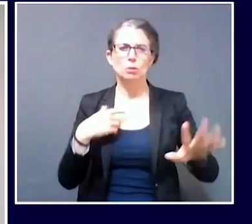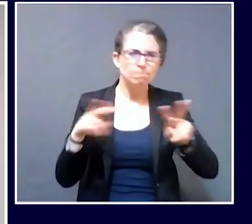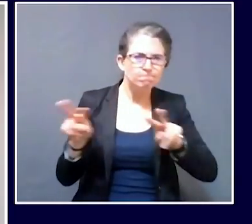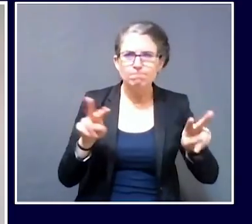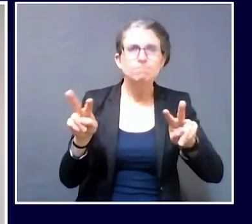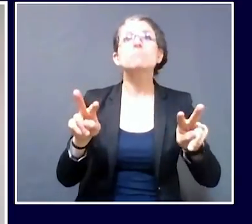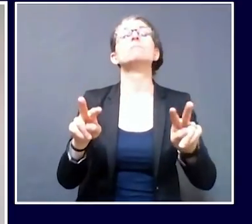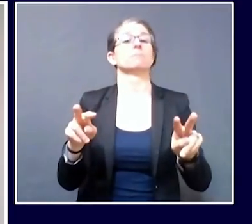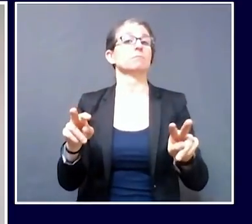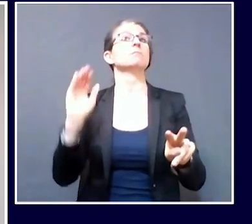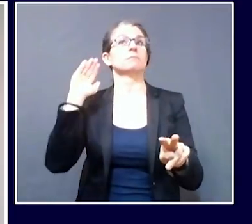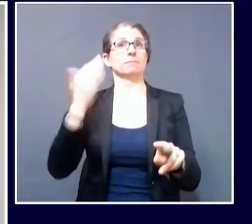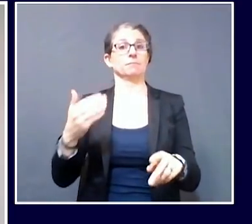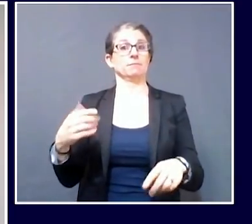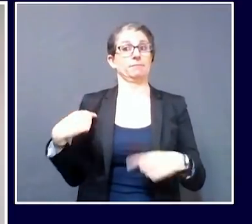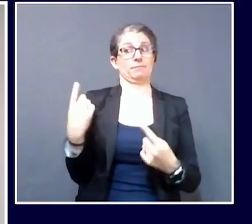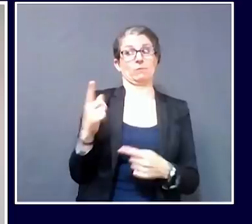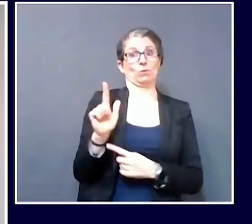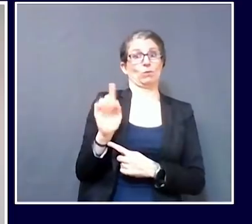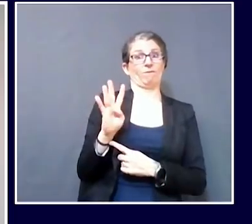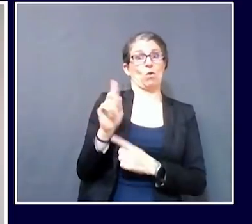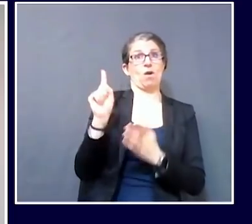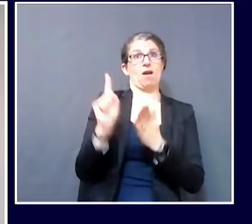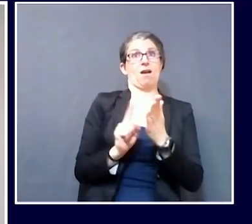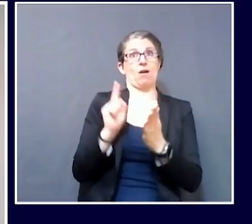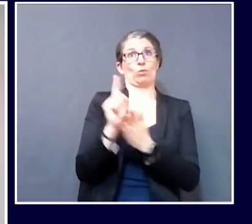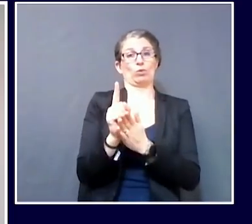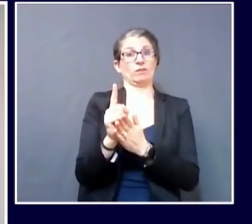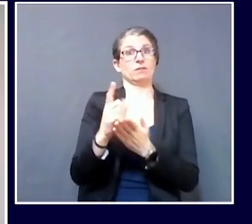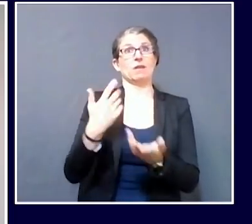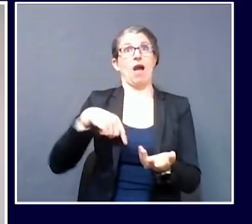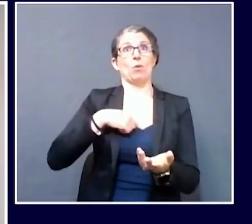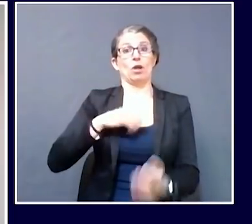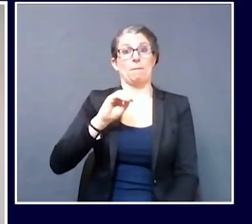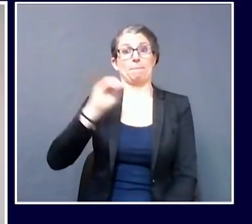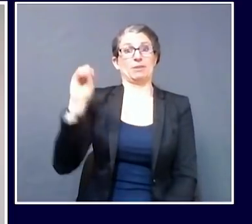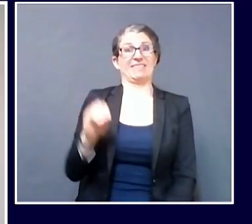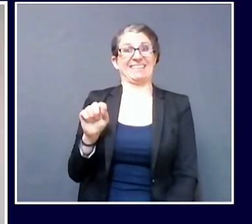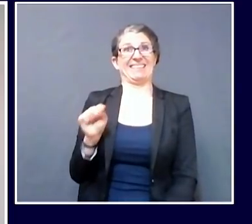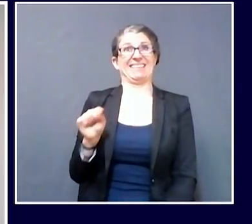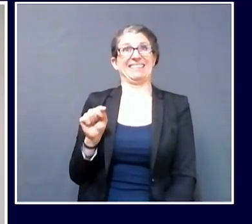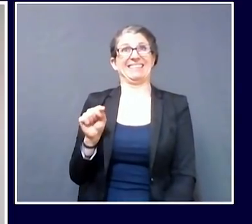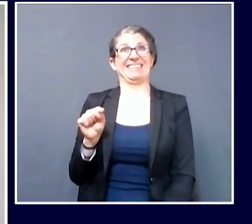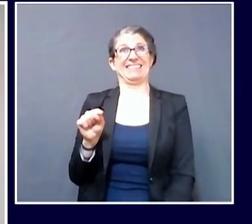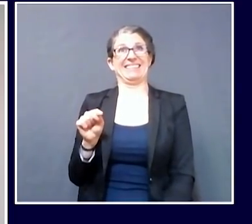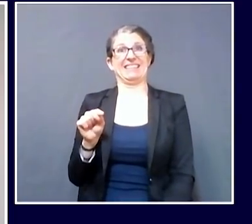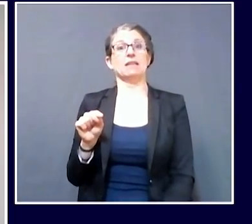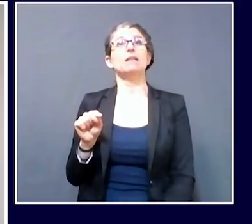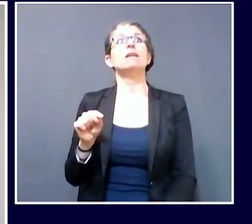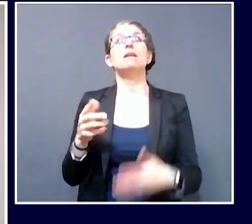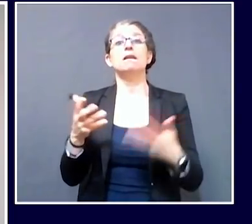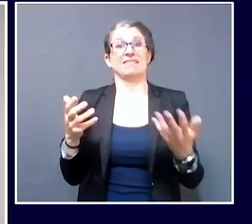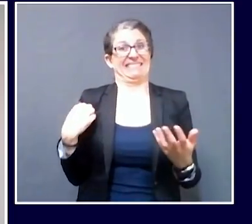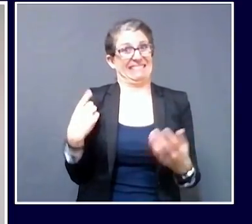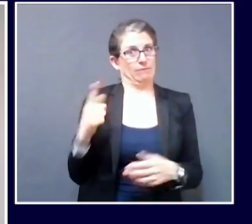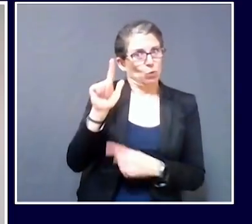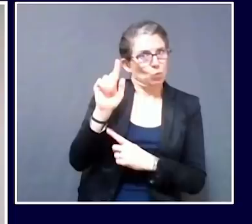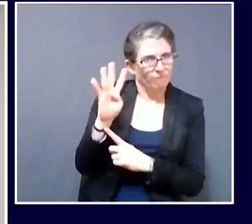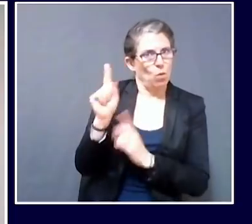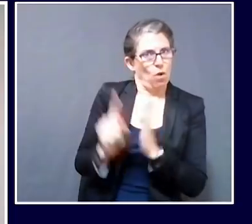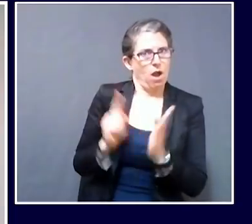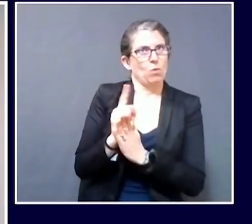Maine, our point positivity rate, just the positivity rate for the last 24 hours is 2